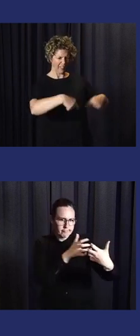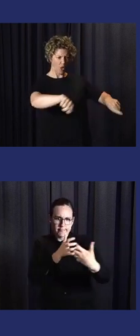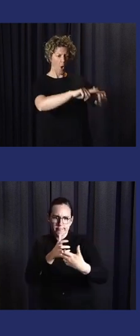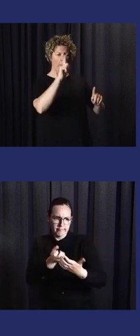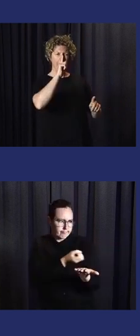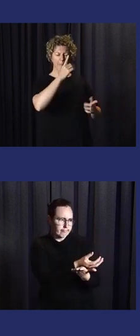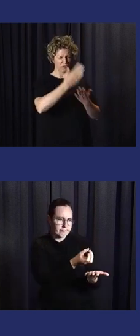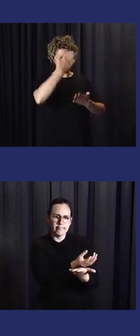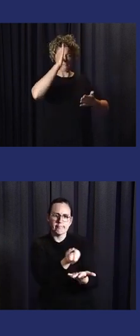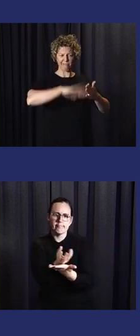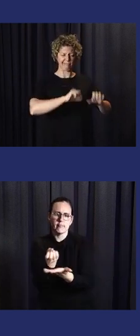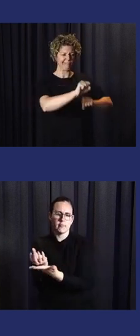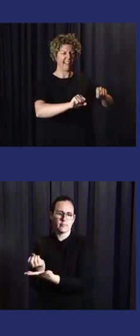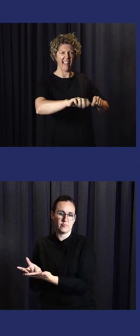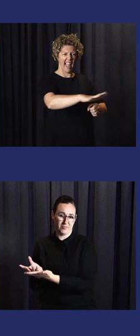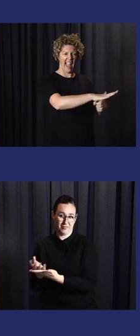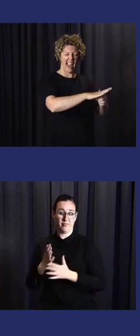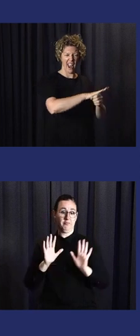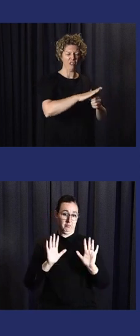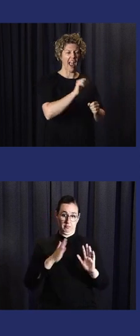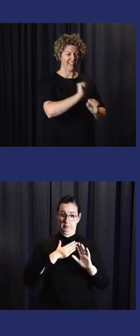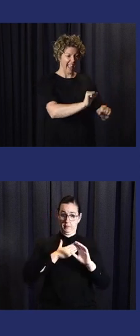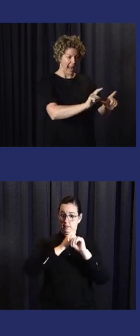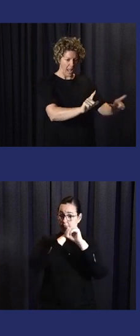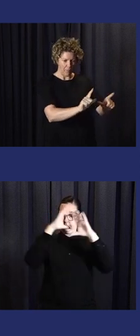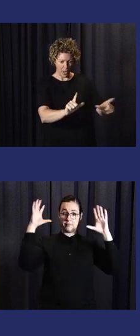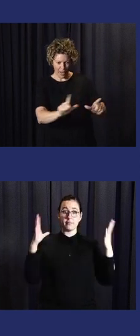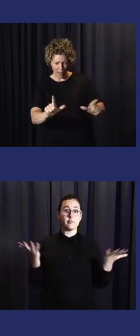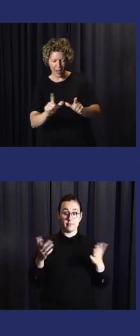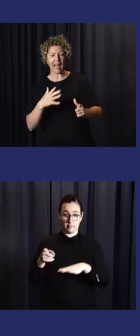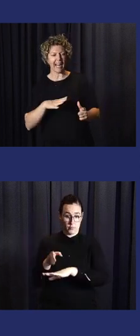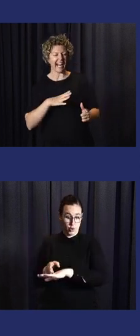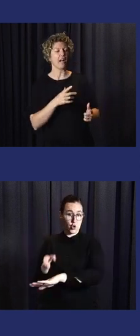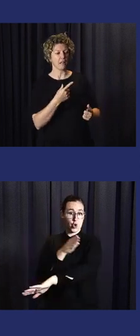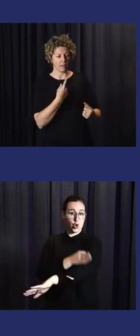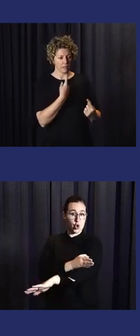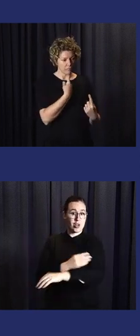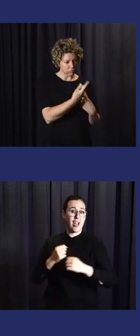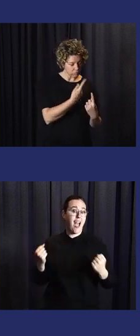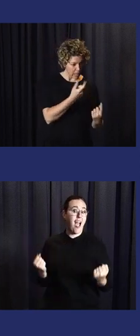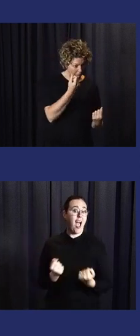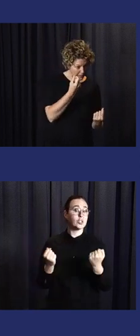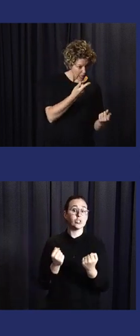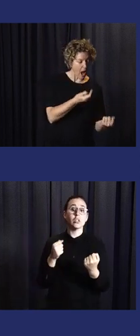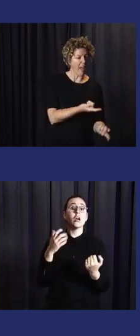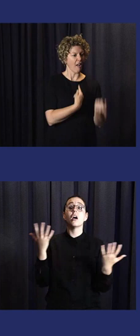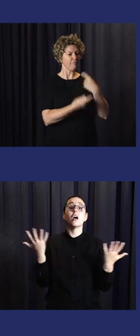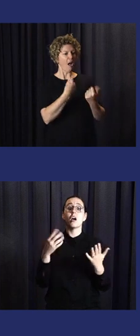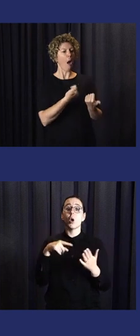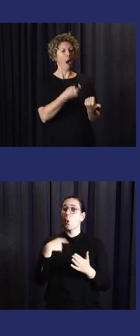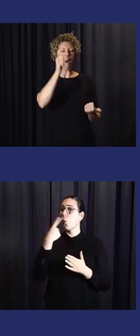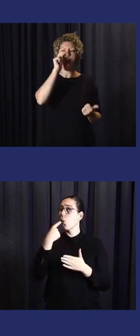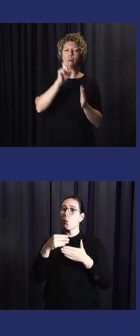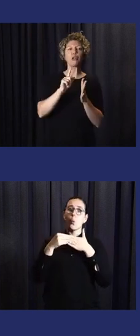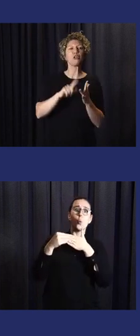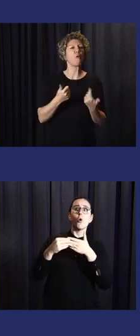warning system. It's my understanding it should be community people-centric. Then community people can understand what will be the early